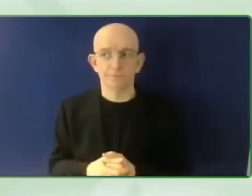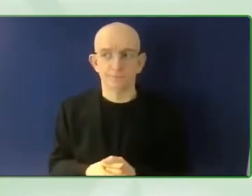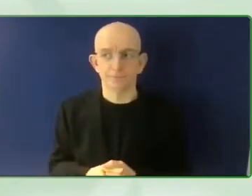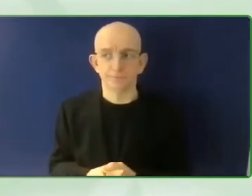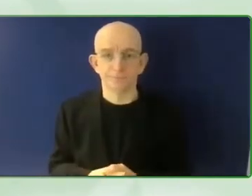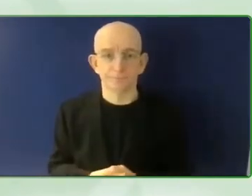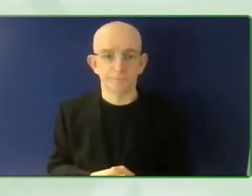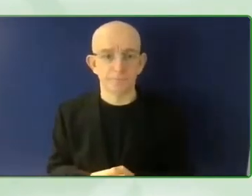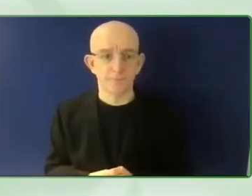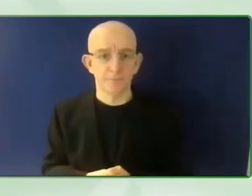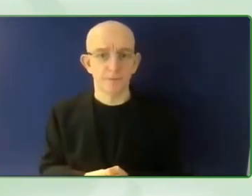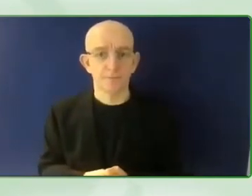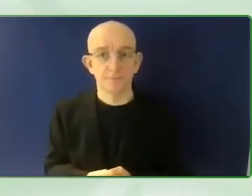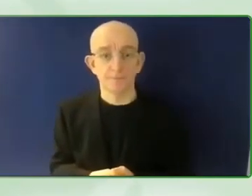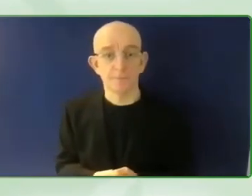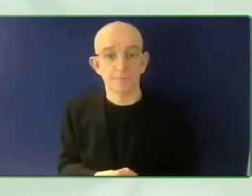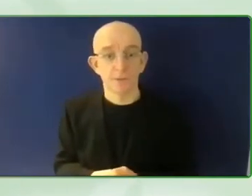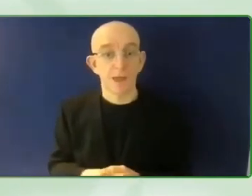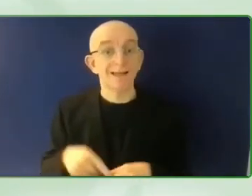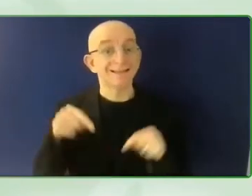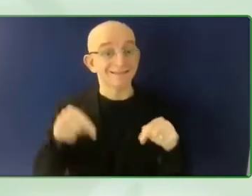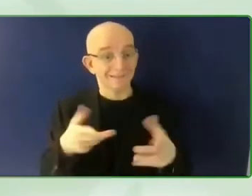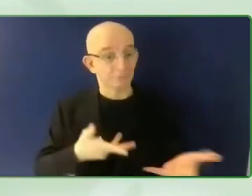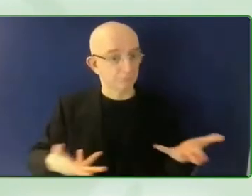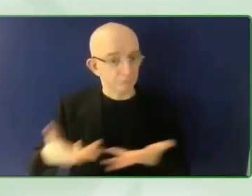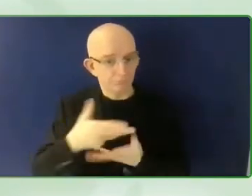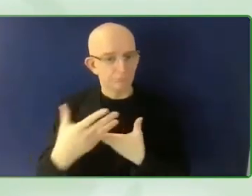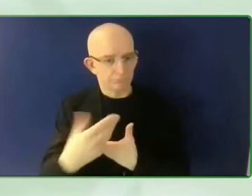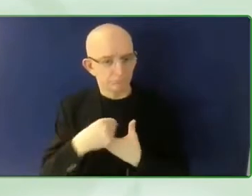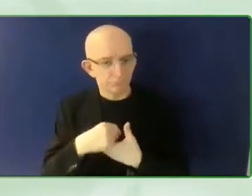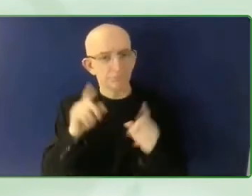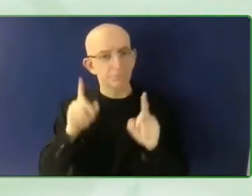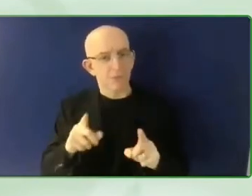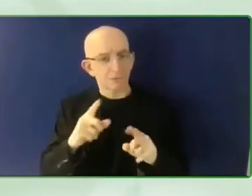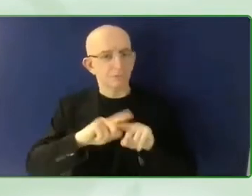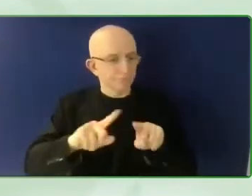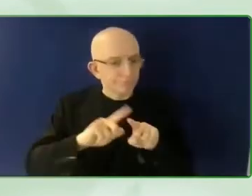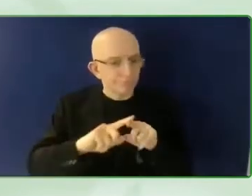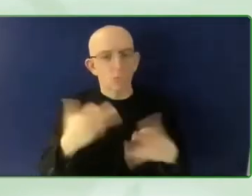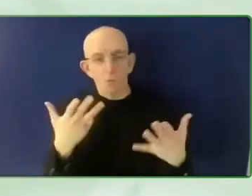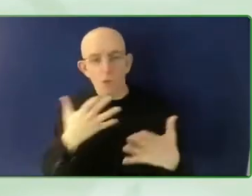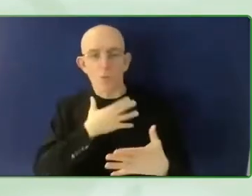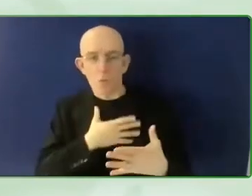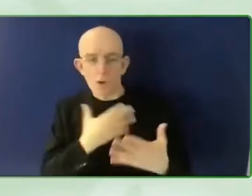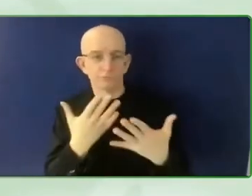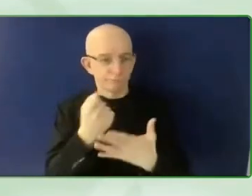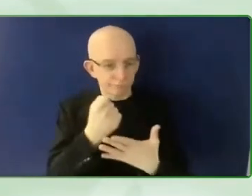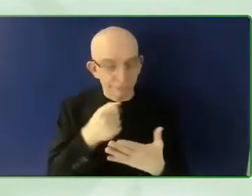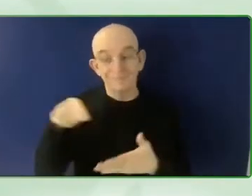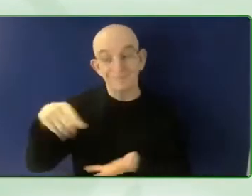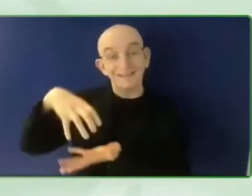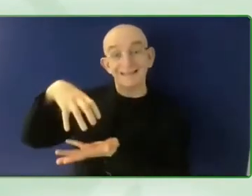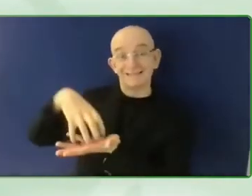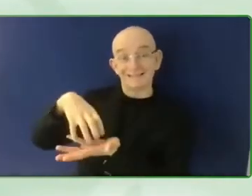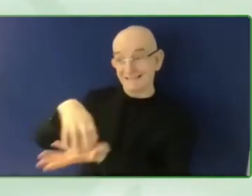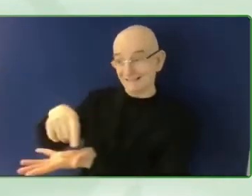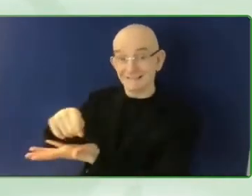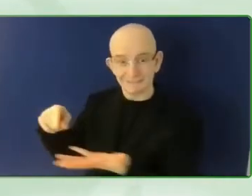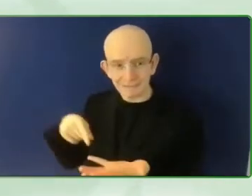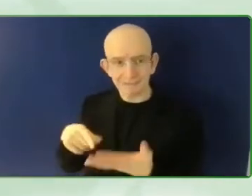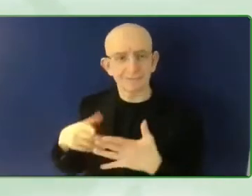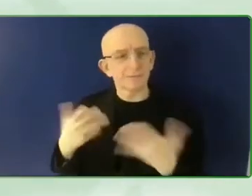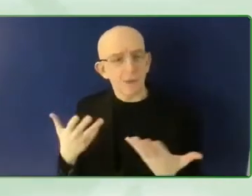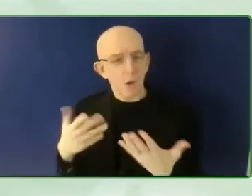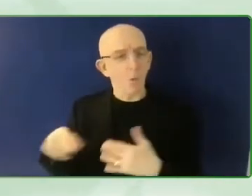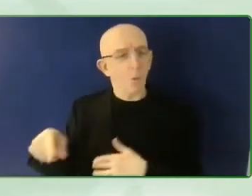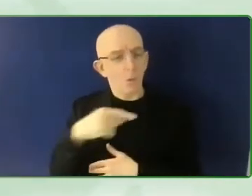cities. We currently lead research on this as part of our AT 2030 programme, which has a focus on developing